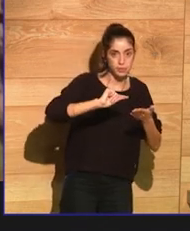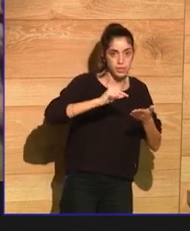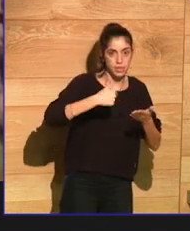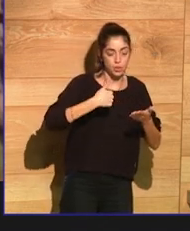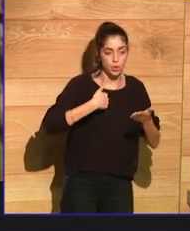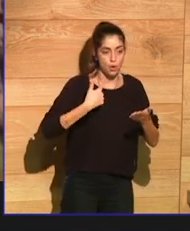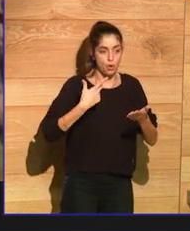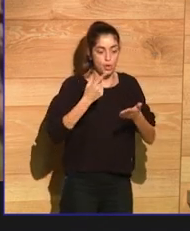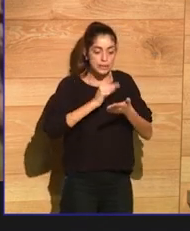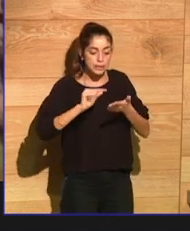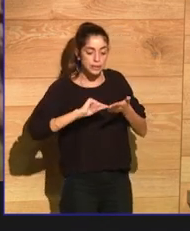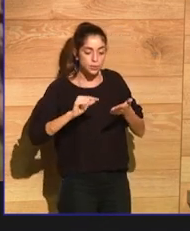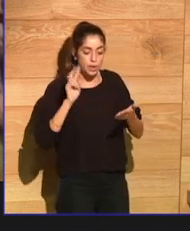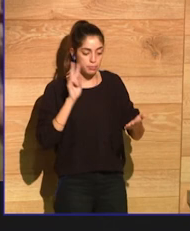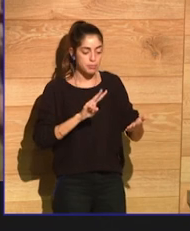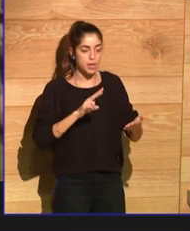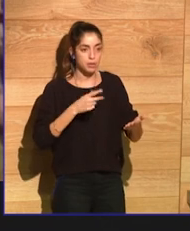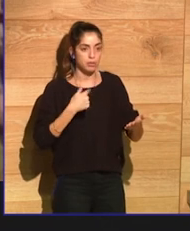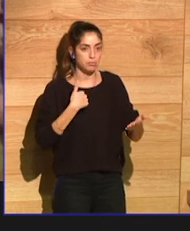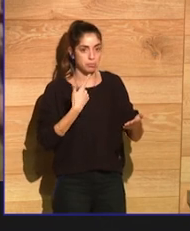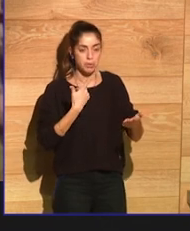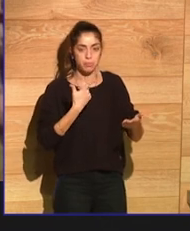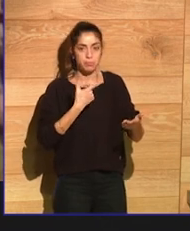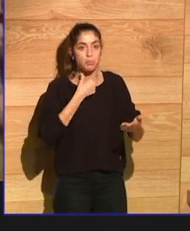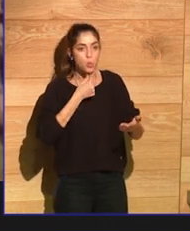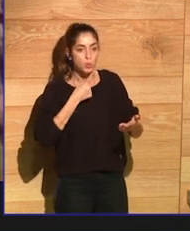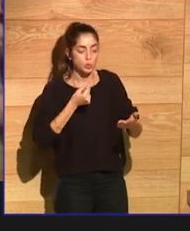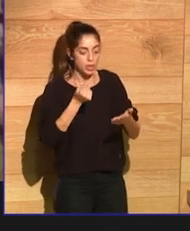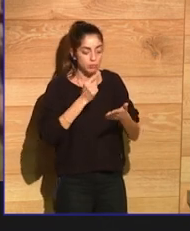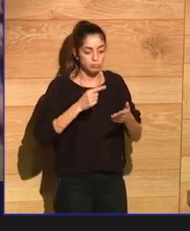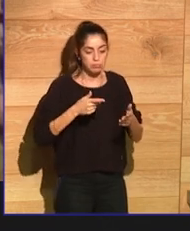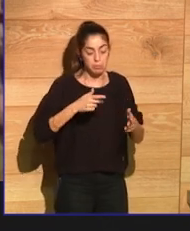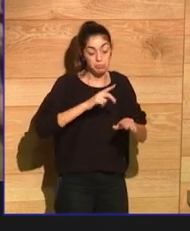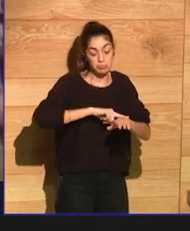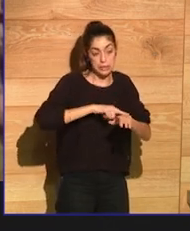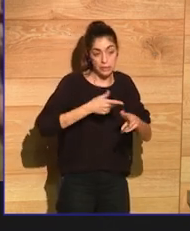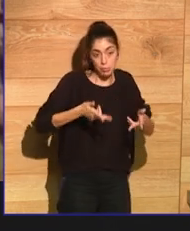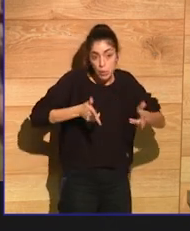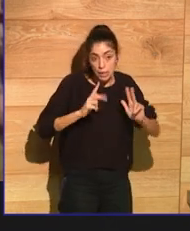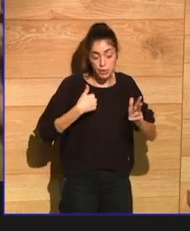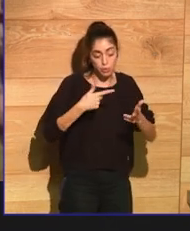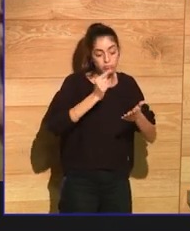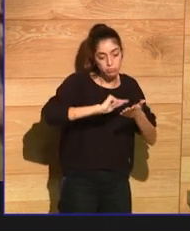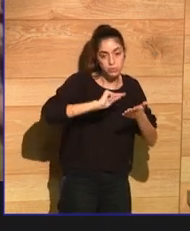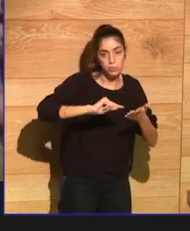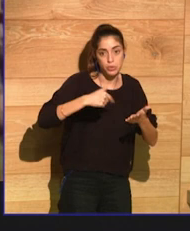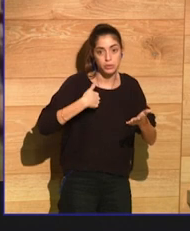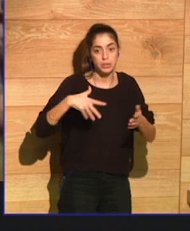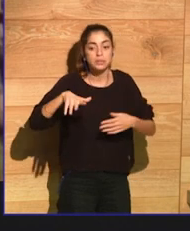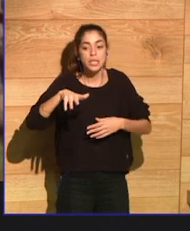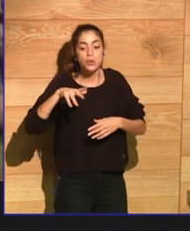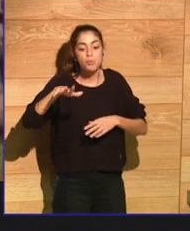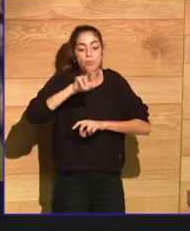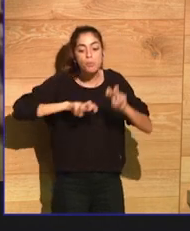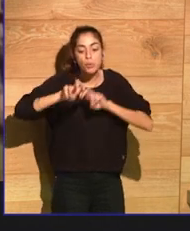and so I'm always looking for places to be stuck where I have nothing to do but writing. In fact, I've